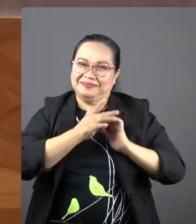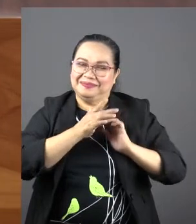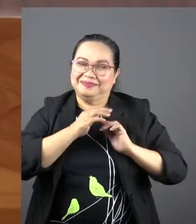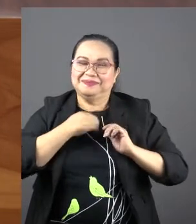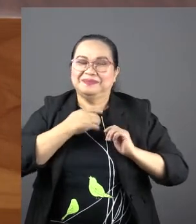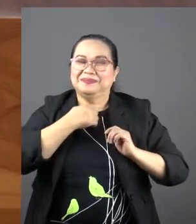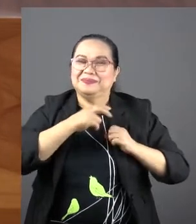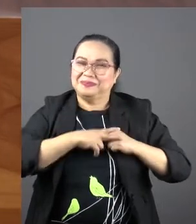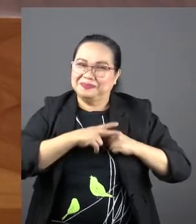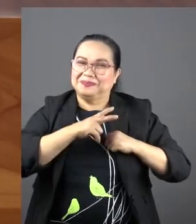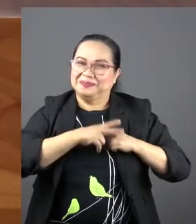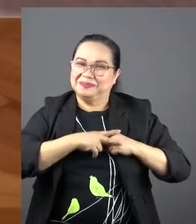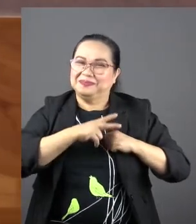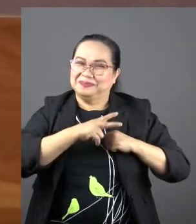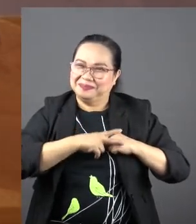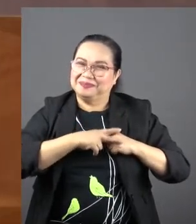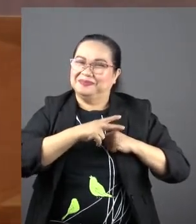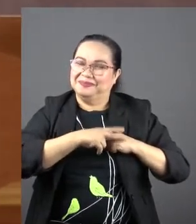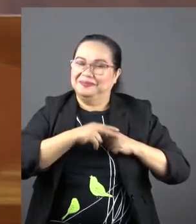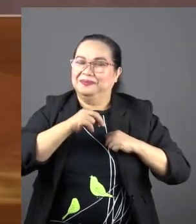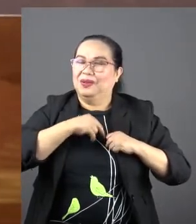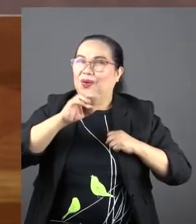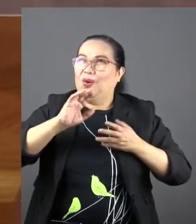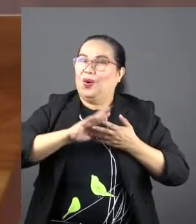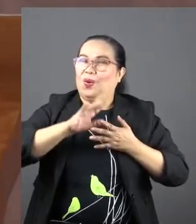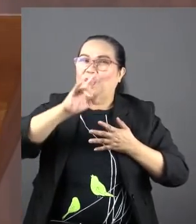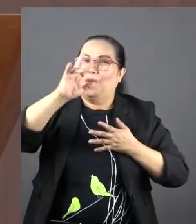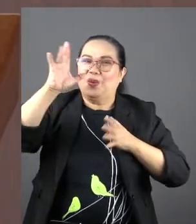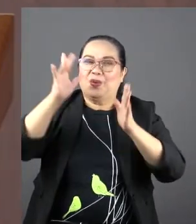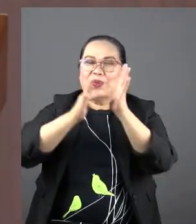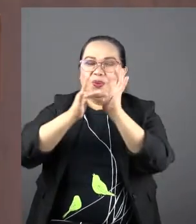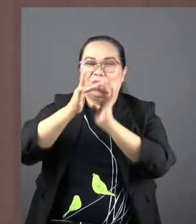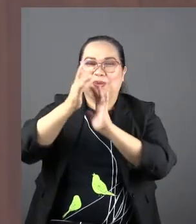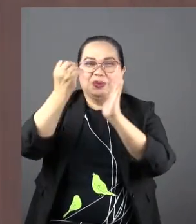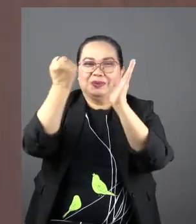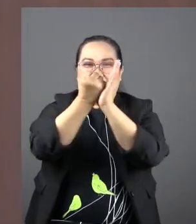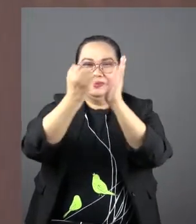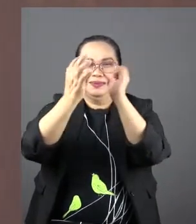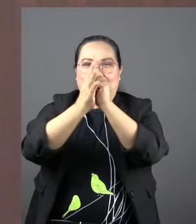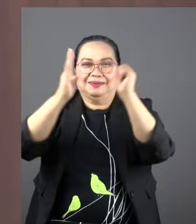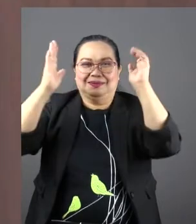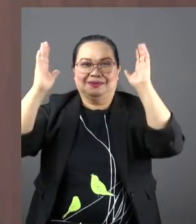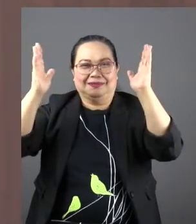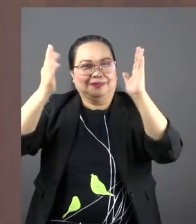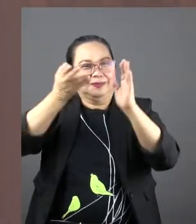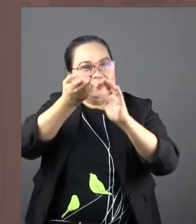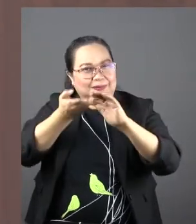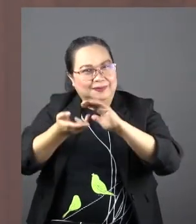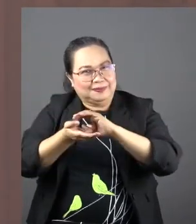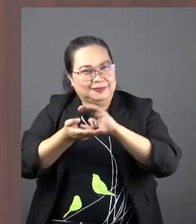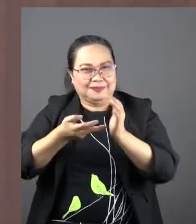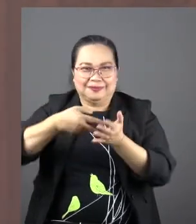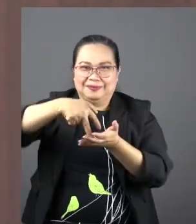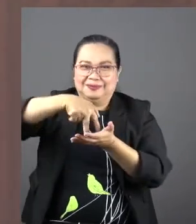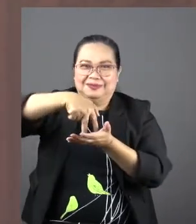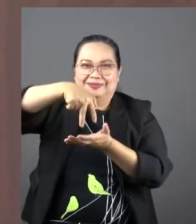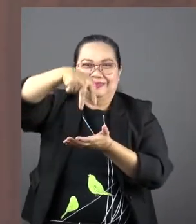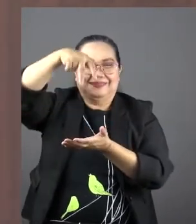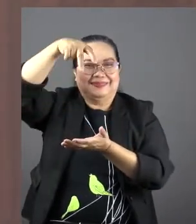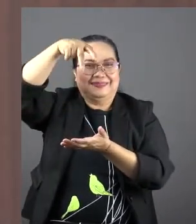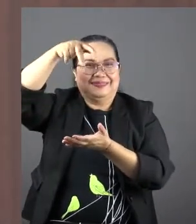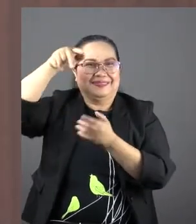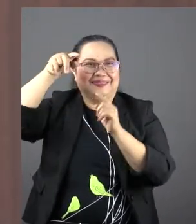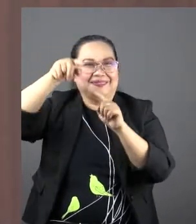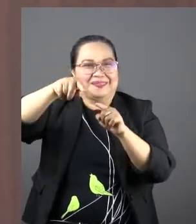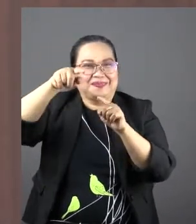of course, she would see the glory of Him being crucified, risen, and then attending the church that her